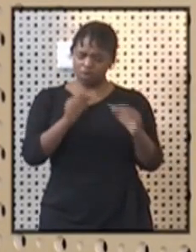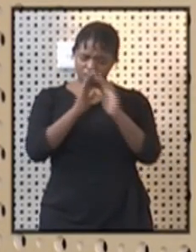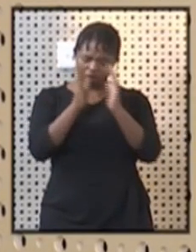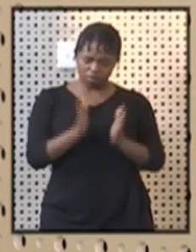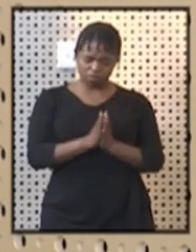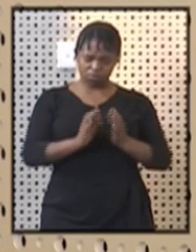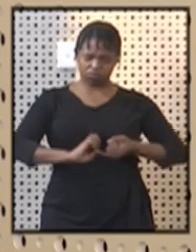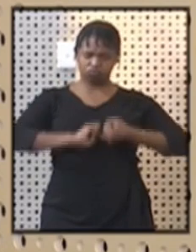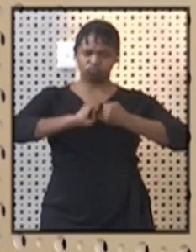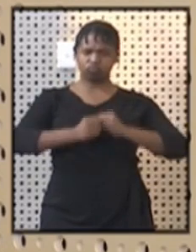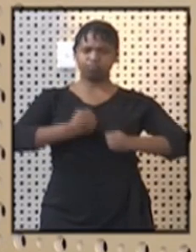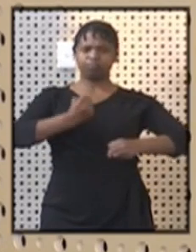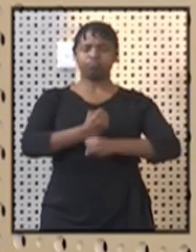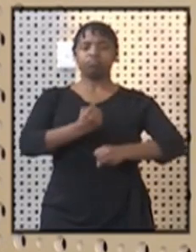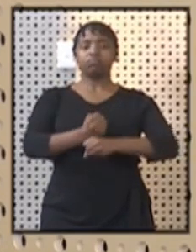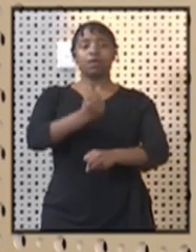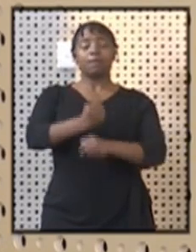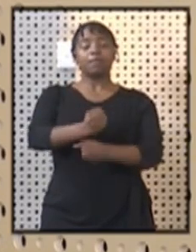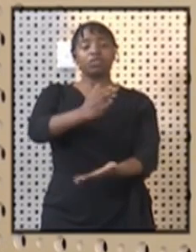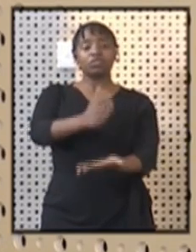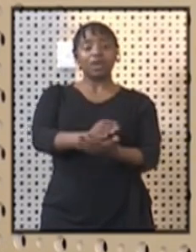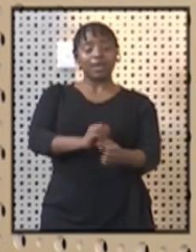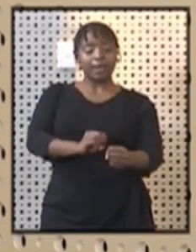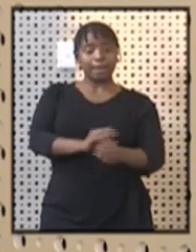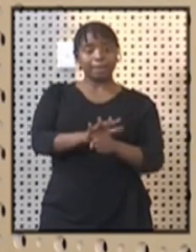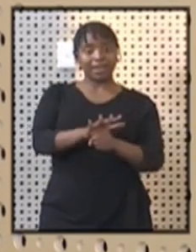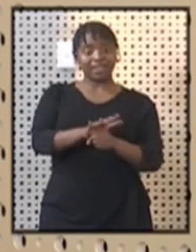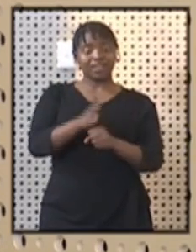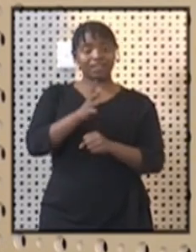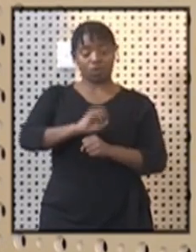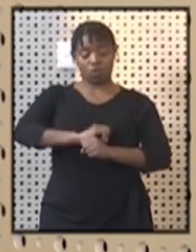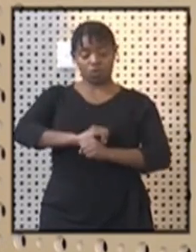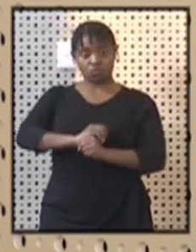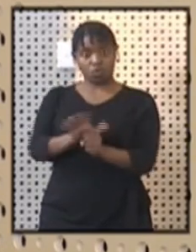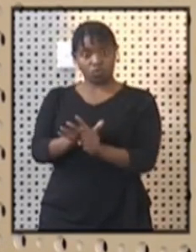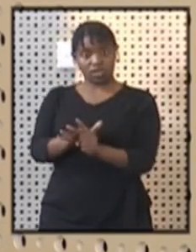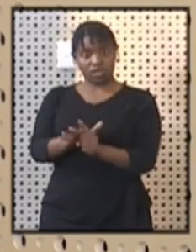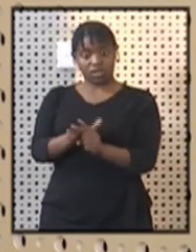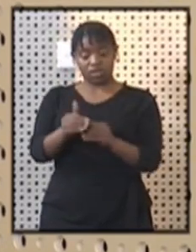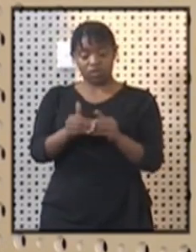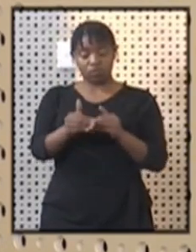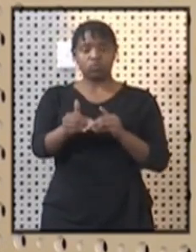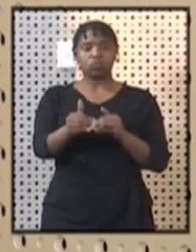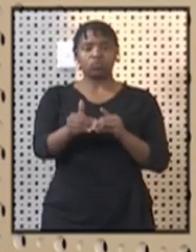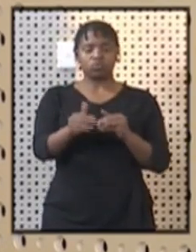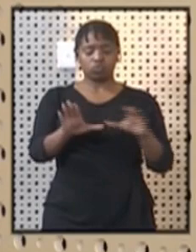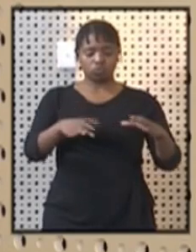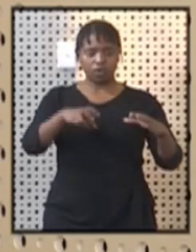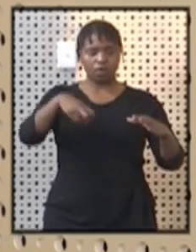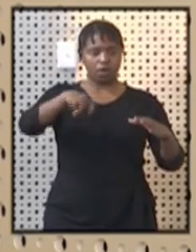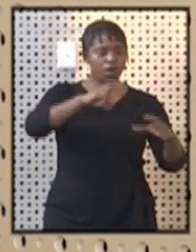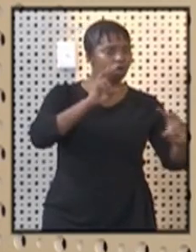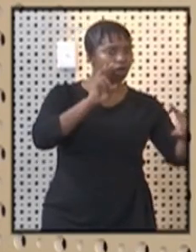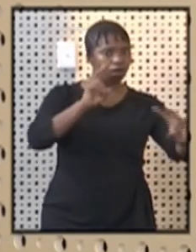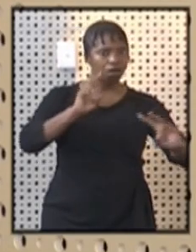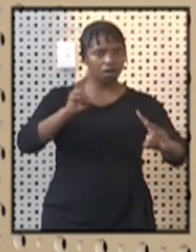we can to ensure that the impact of COVID-19 to the tourism sector is minimized.